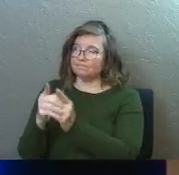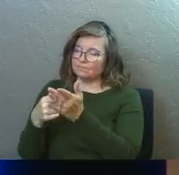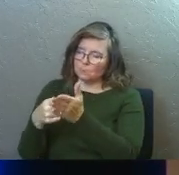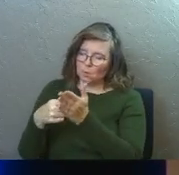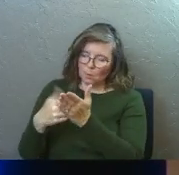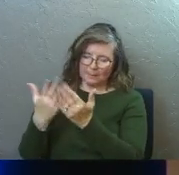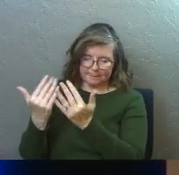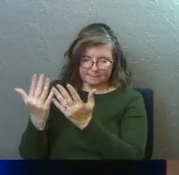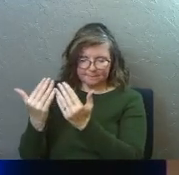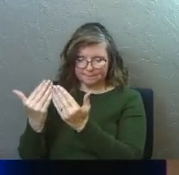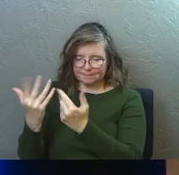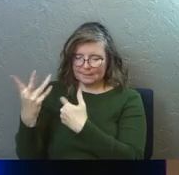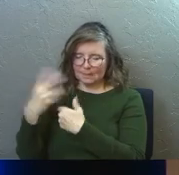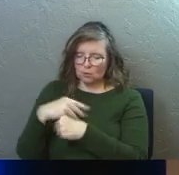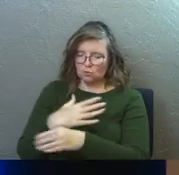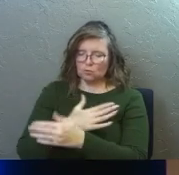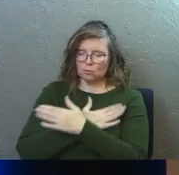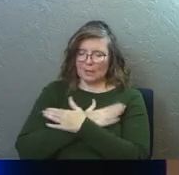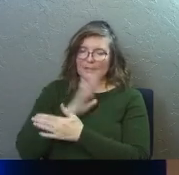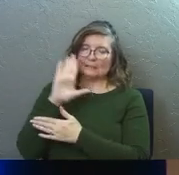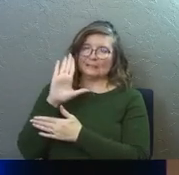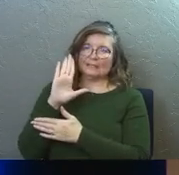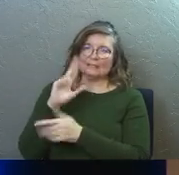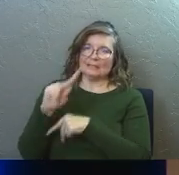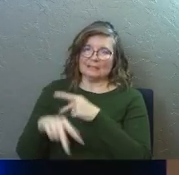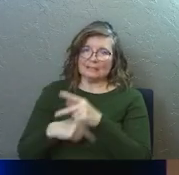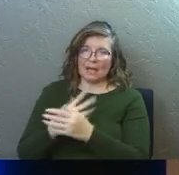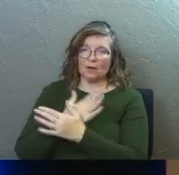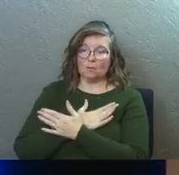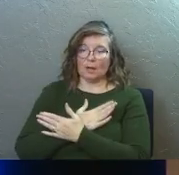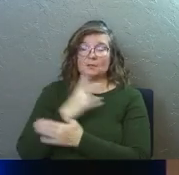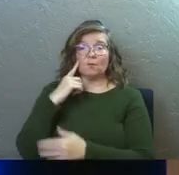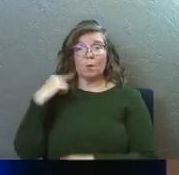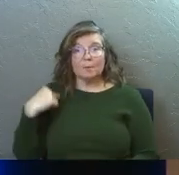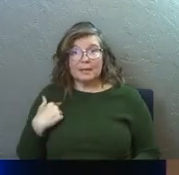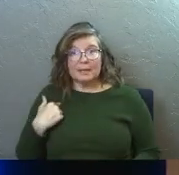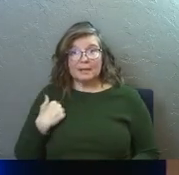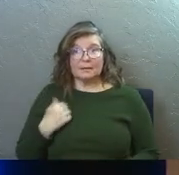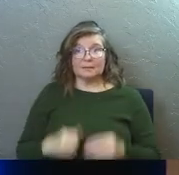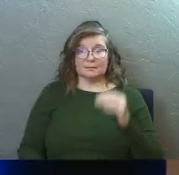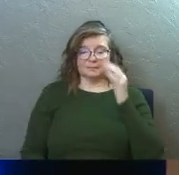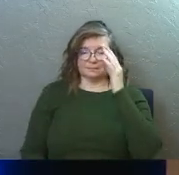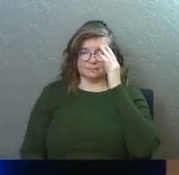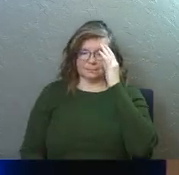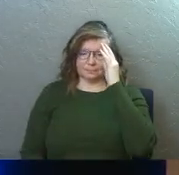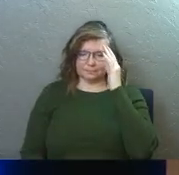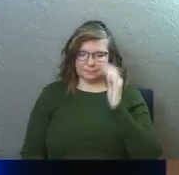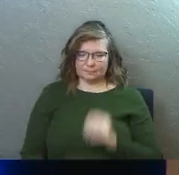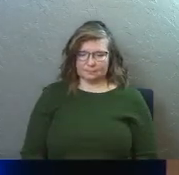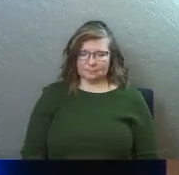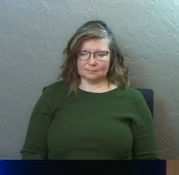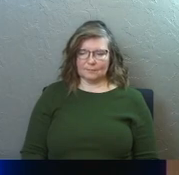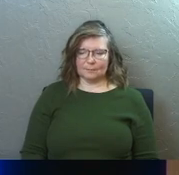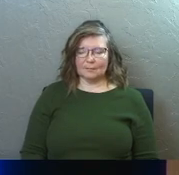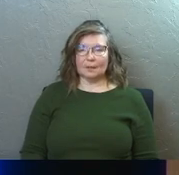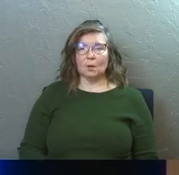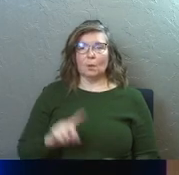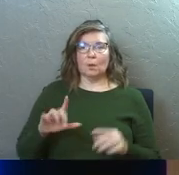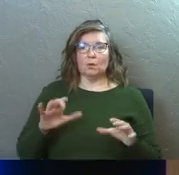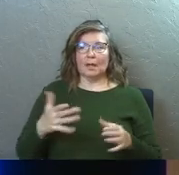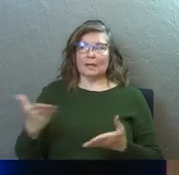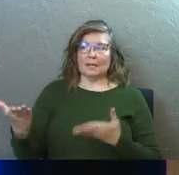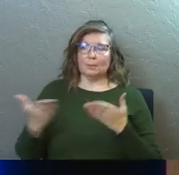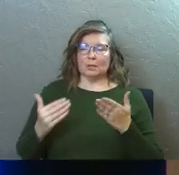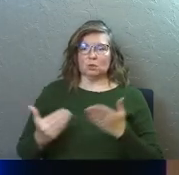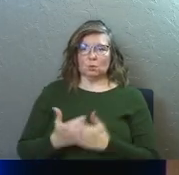who helps me enter into rest, his kind of rest for me specifically. Because when I do that, he brings